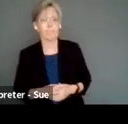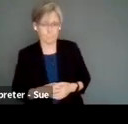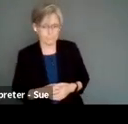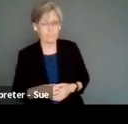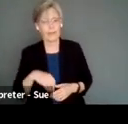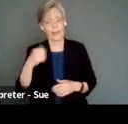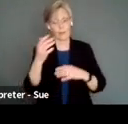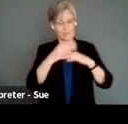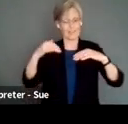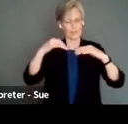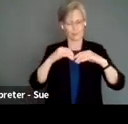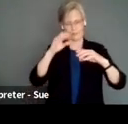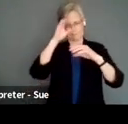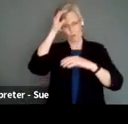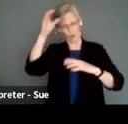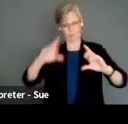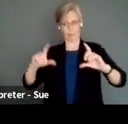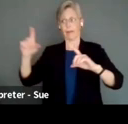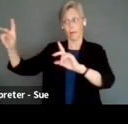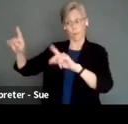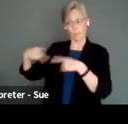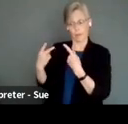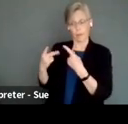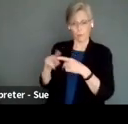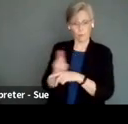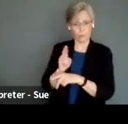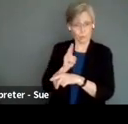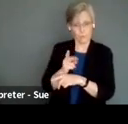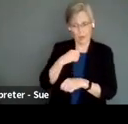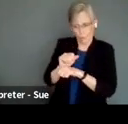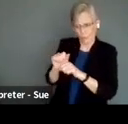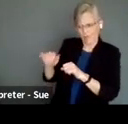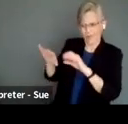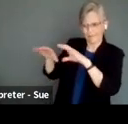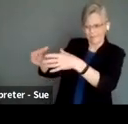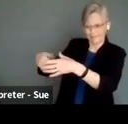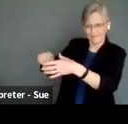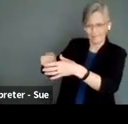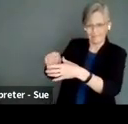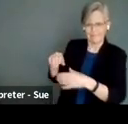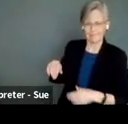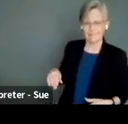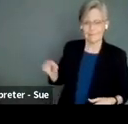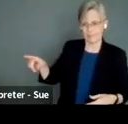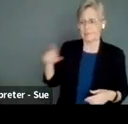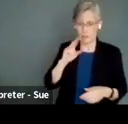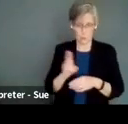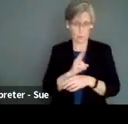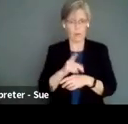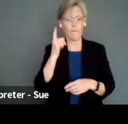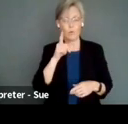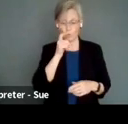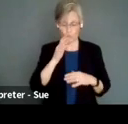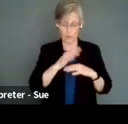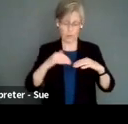Indigenous framework, again, just one that I have permission to use because I've worked with this particular agency in this community. So here's one for Aboriginal